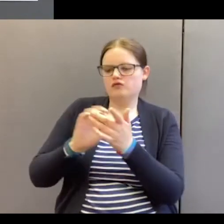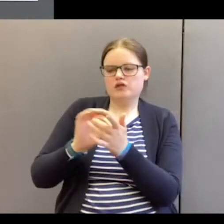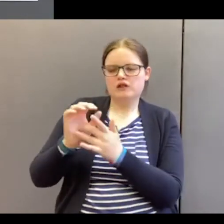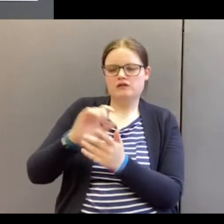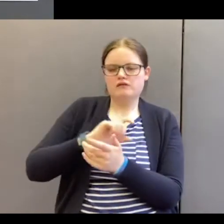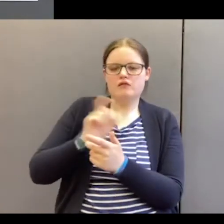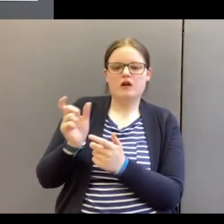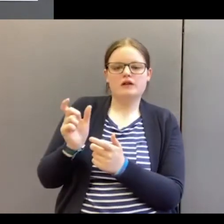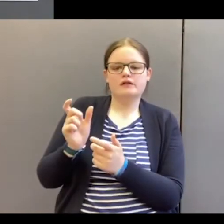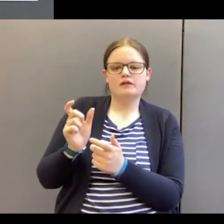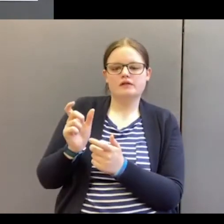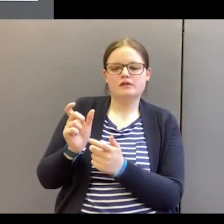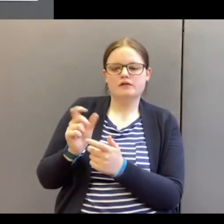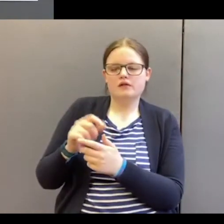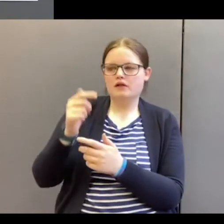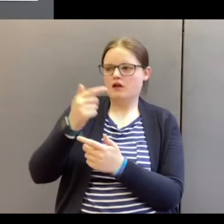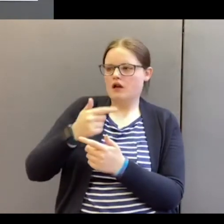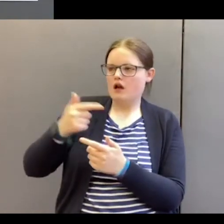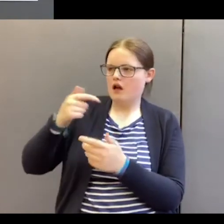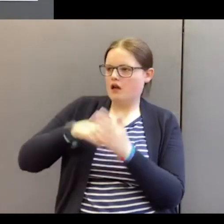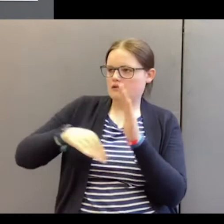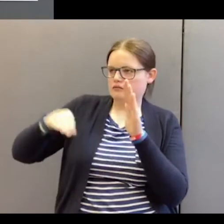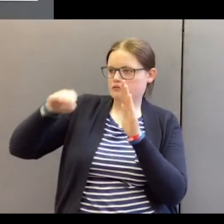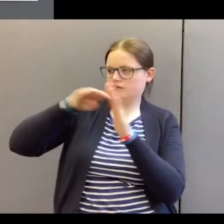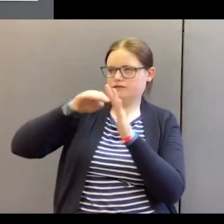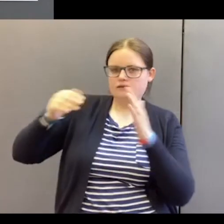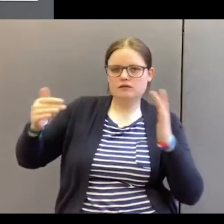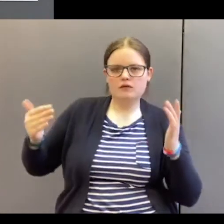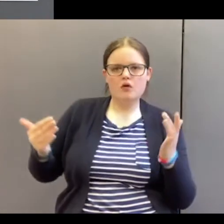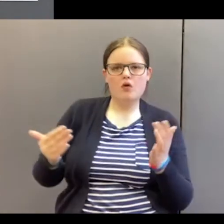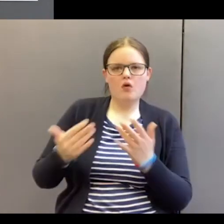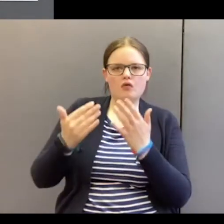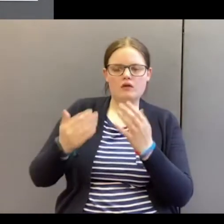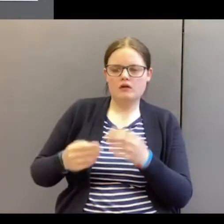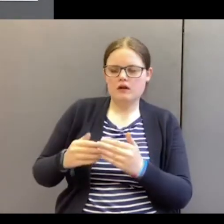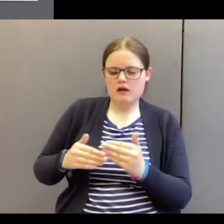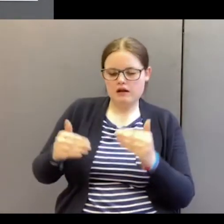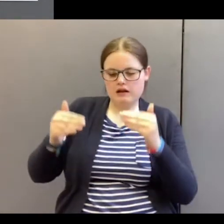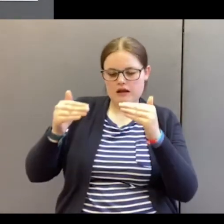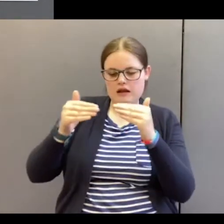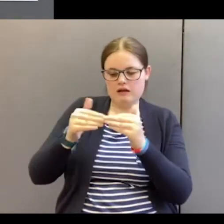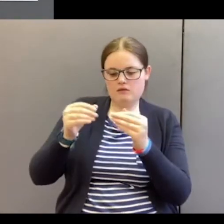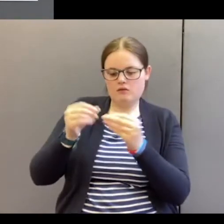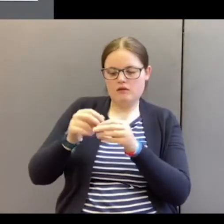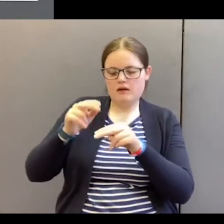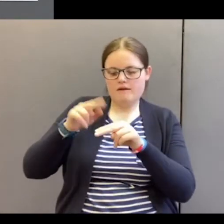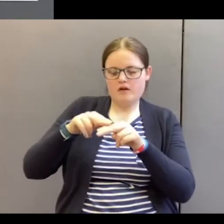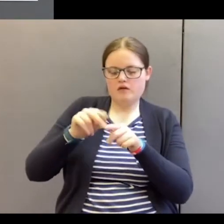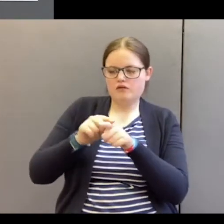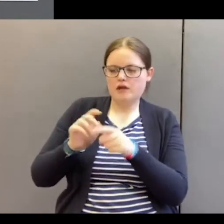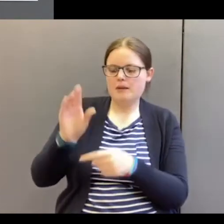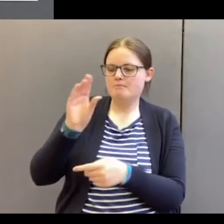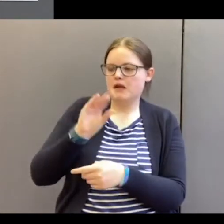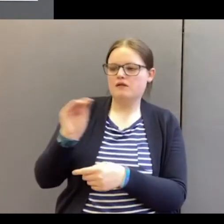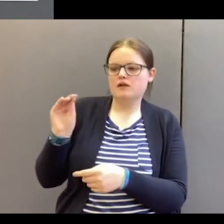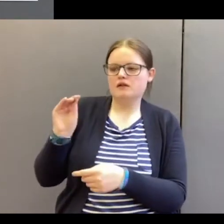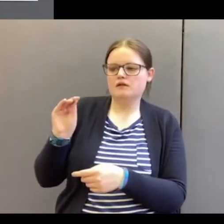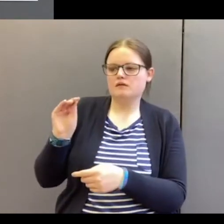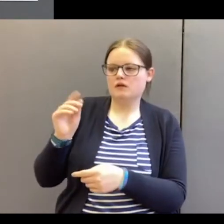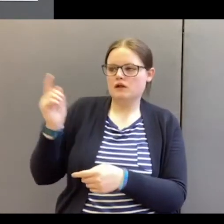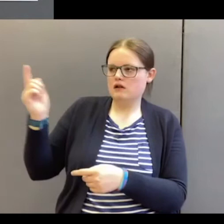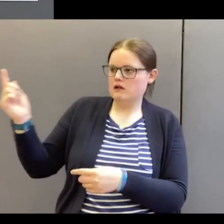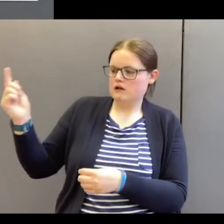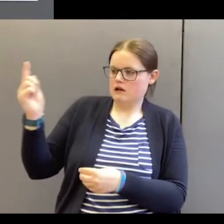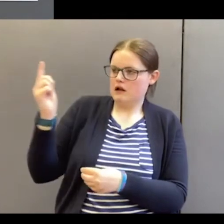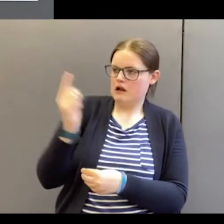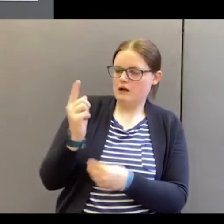high in glory equal with the Father and the Spirit and he comes down to